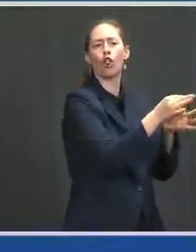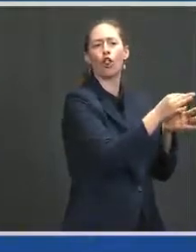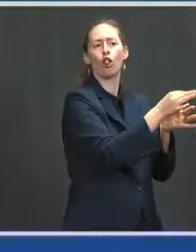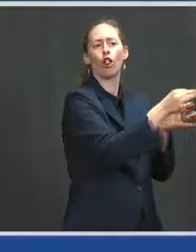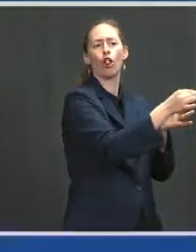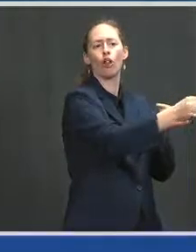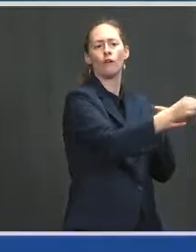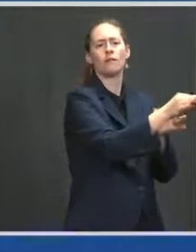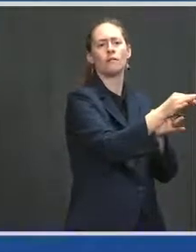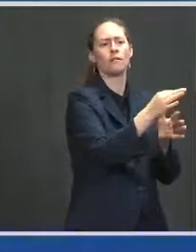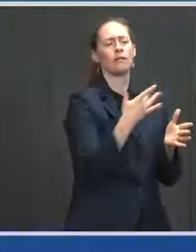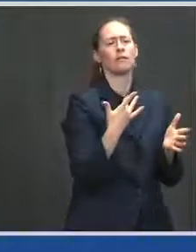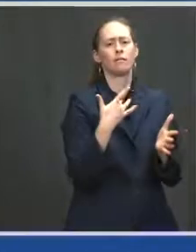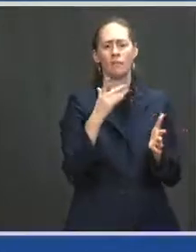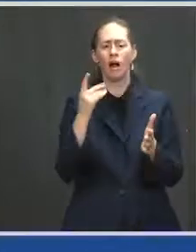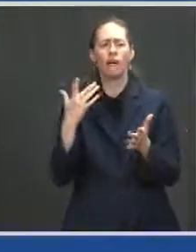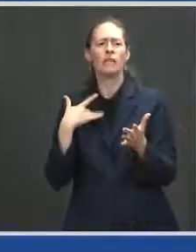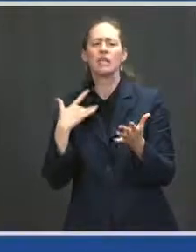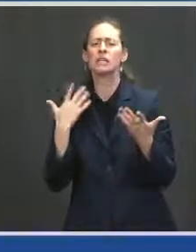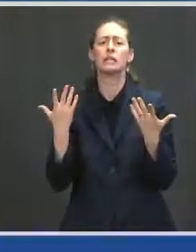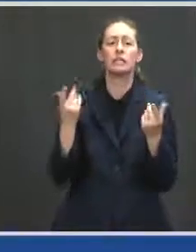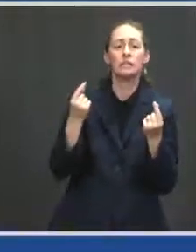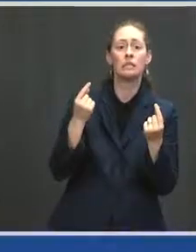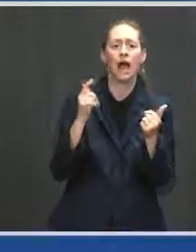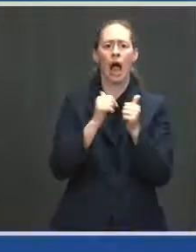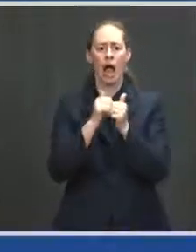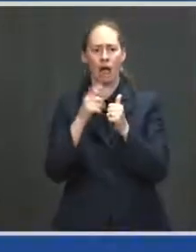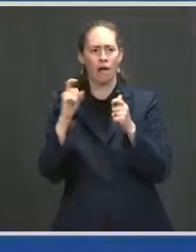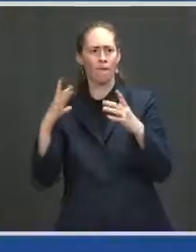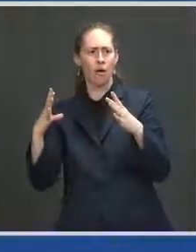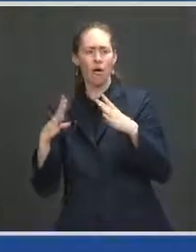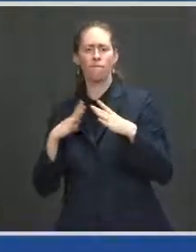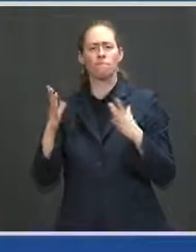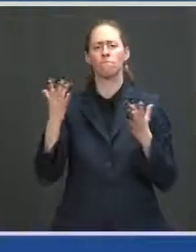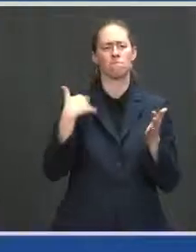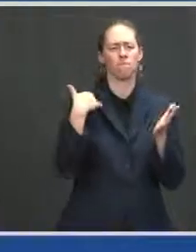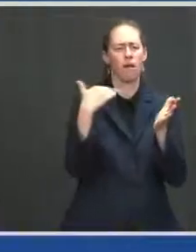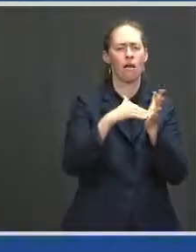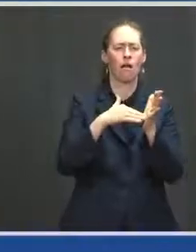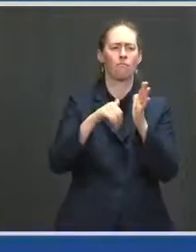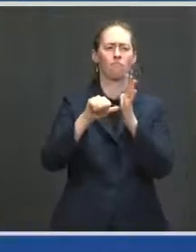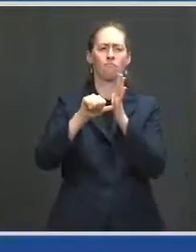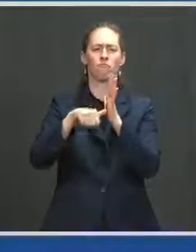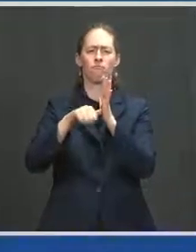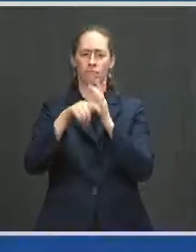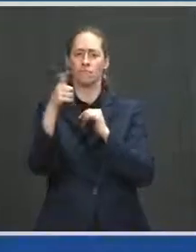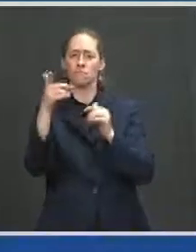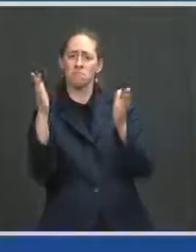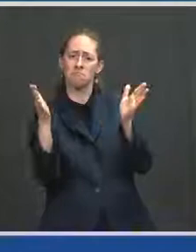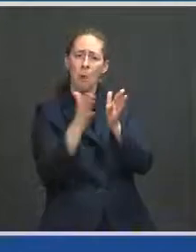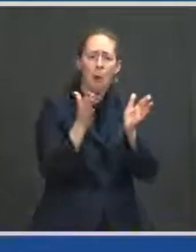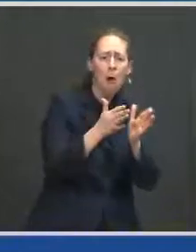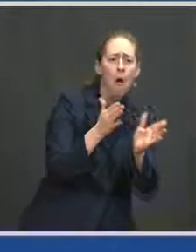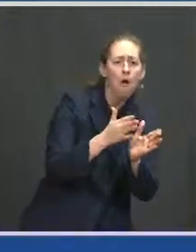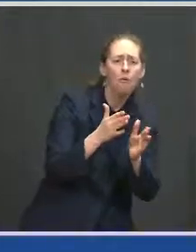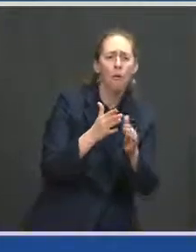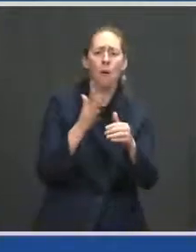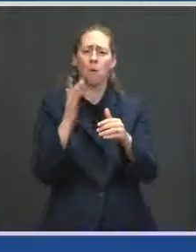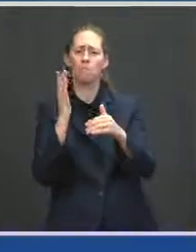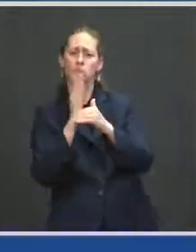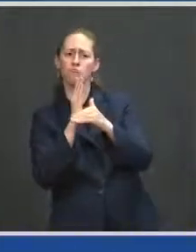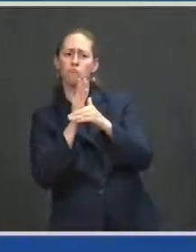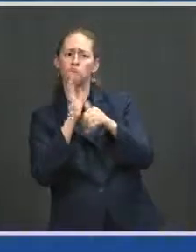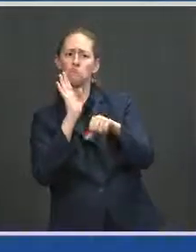day. I said before, for small and medium-sized employers, if you give people paid